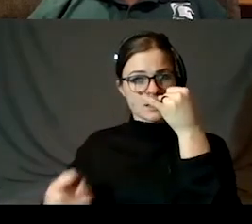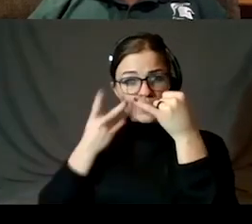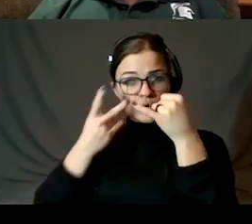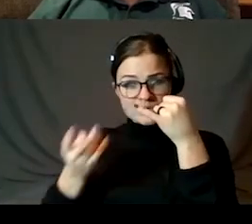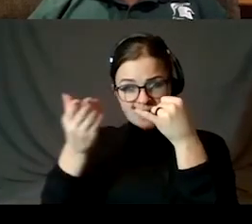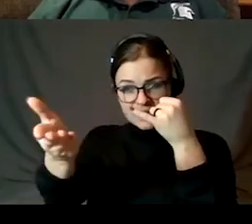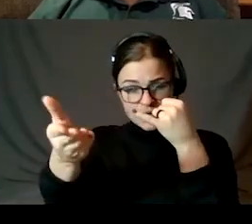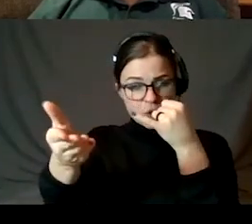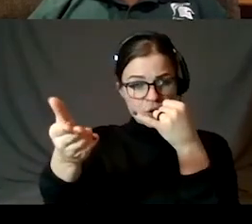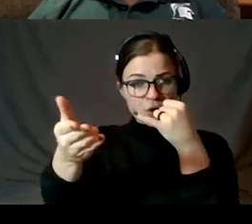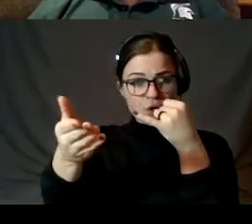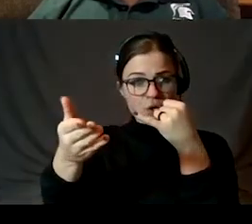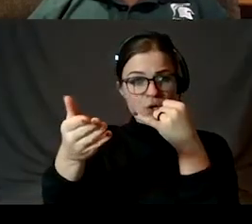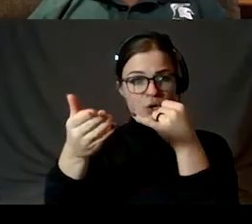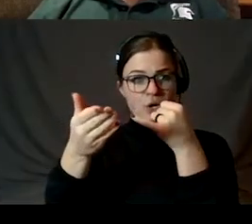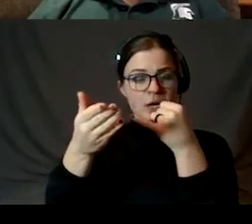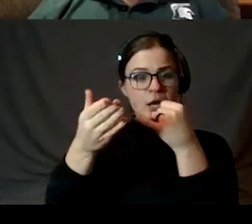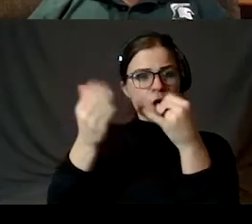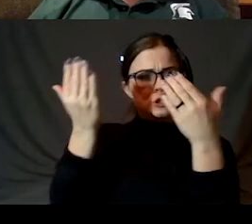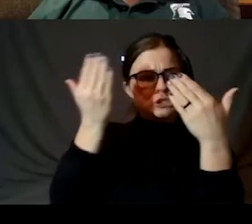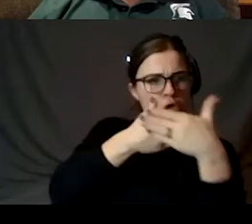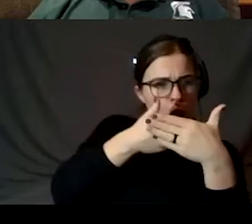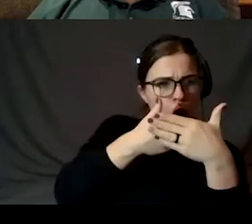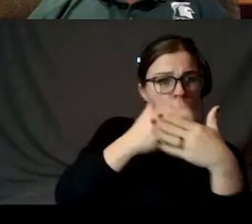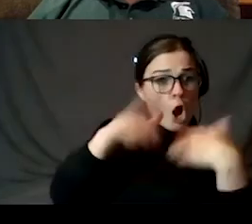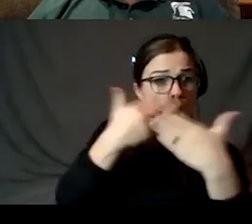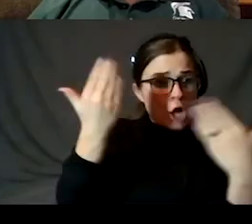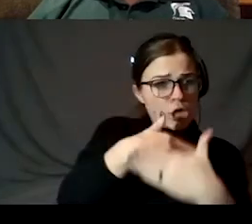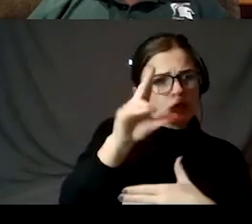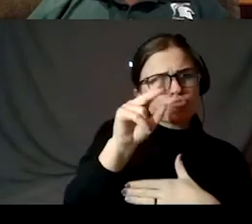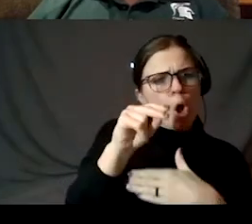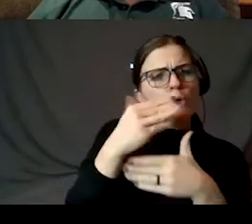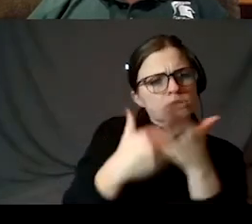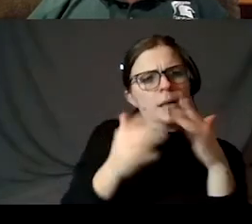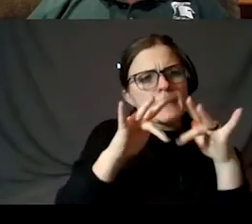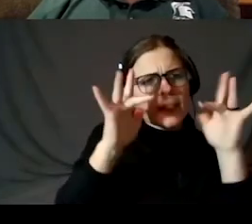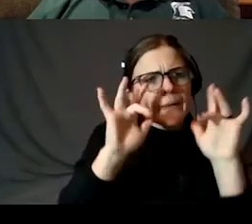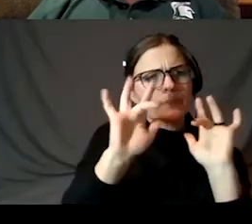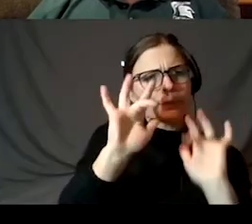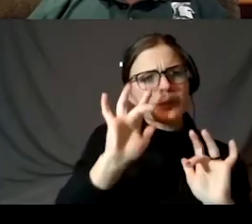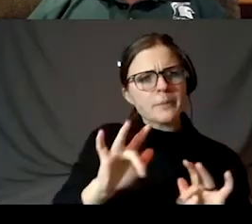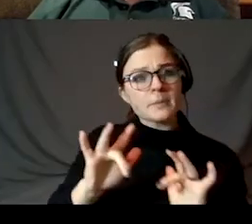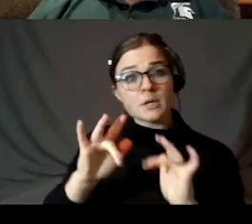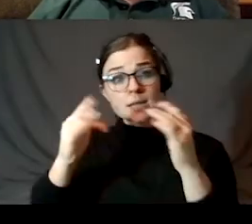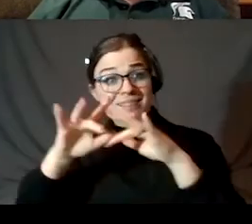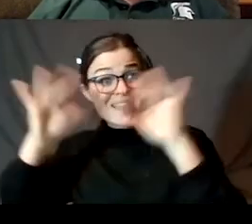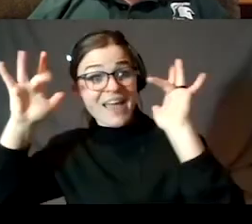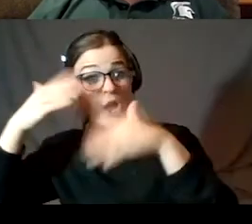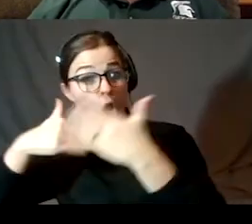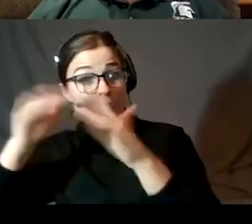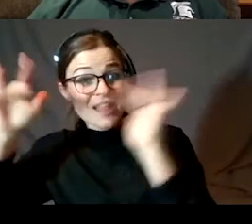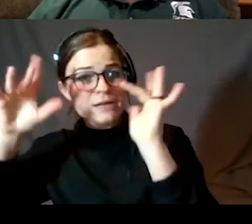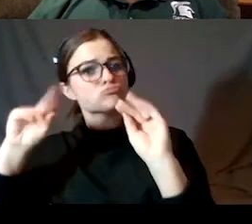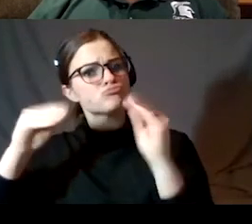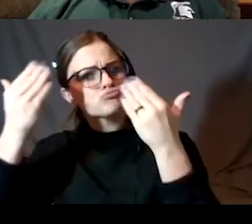here on the, on the dark side, and there are dark spots in the light side. And these all change as the phases progresses.